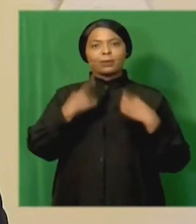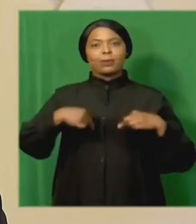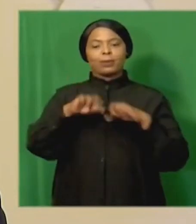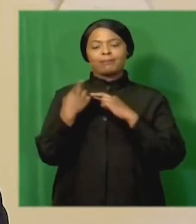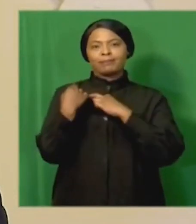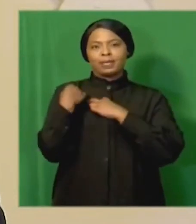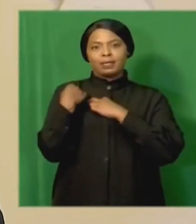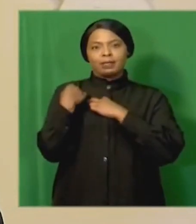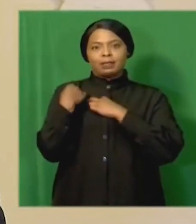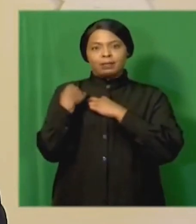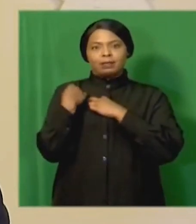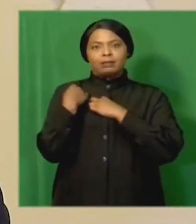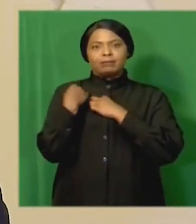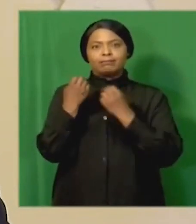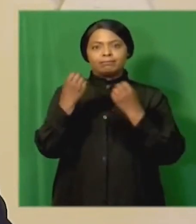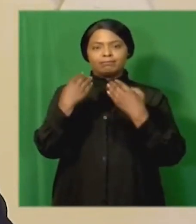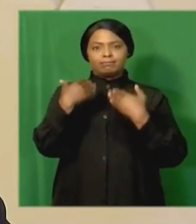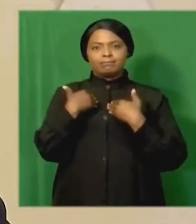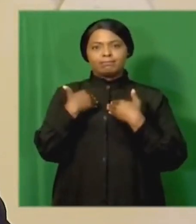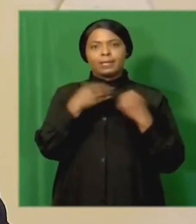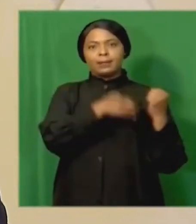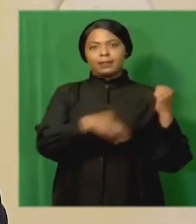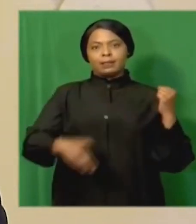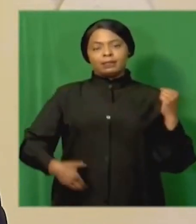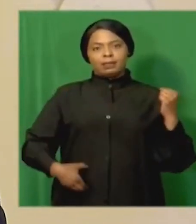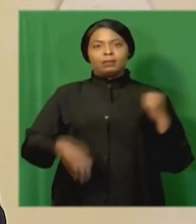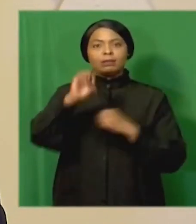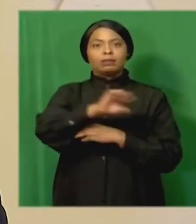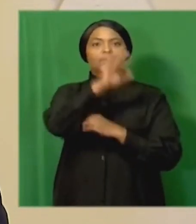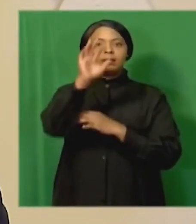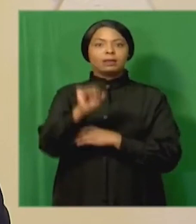that was given to the President of the Republic nearly six years ago.